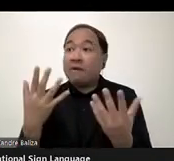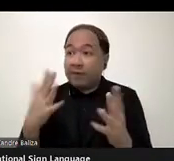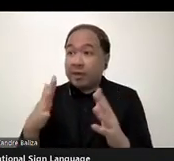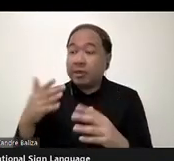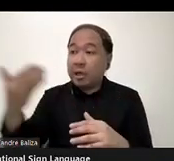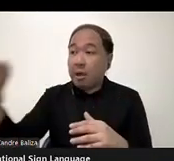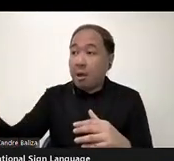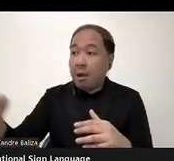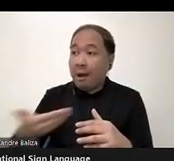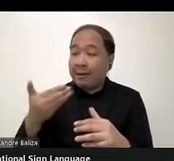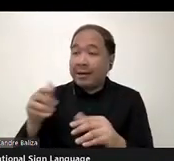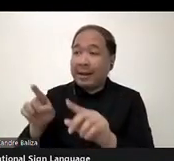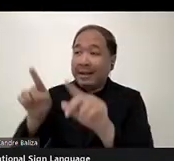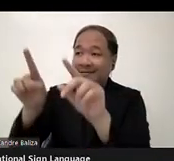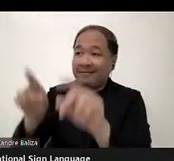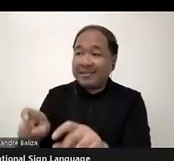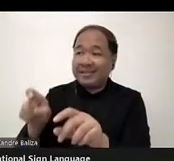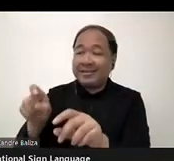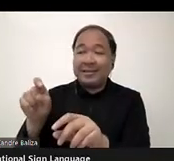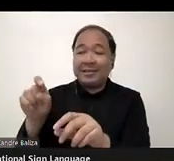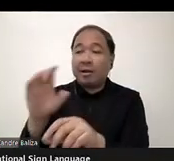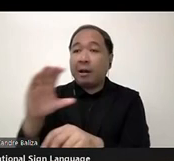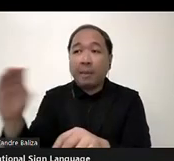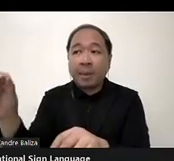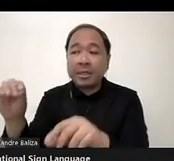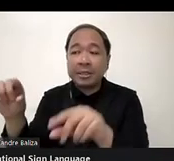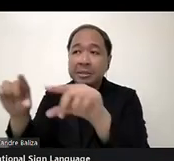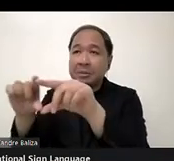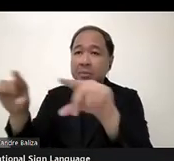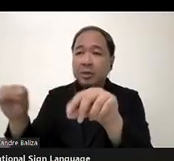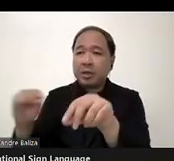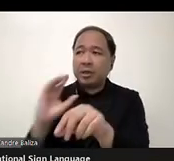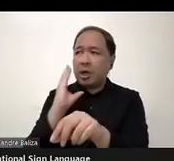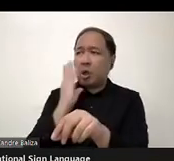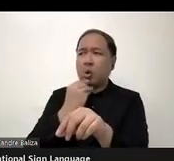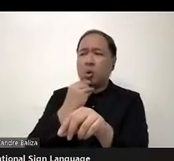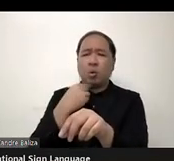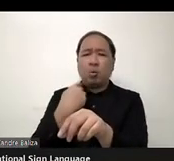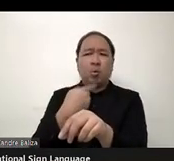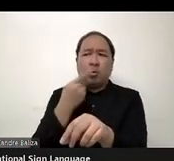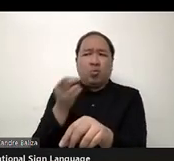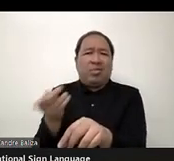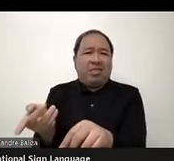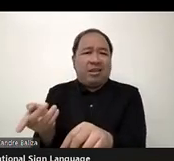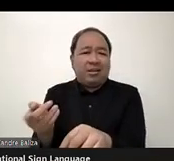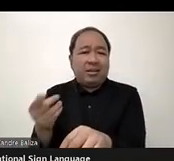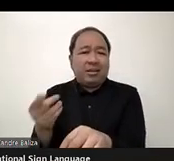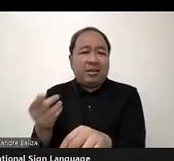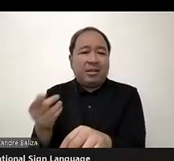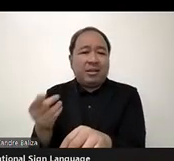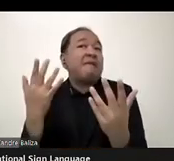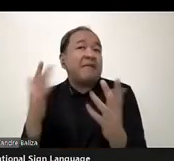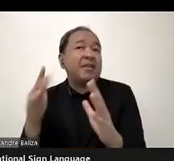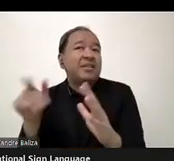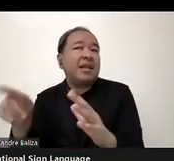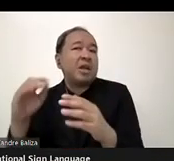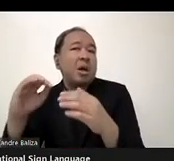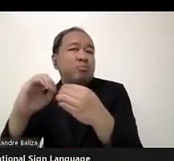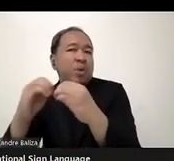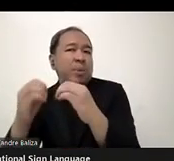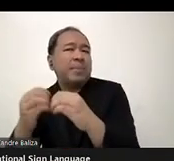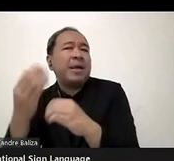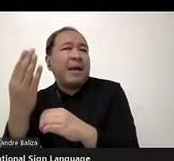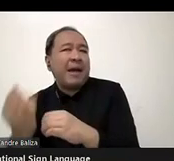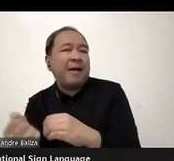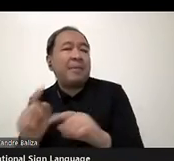Who is the testing firm? Yeah. Because when we had this issue, they said they have this. And what we are going to do with the